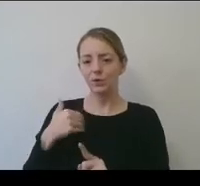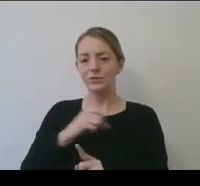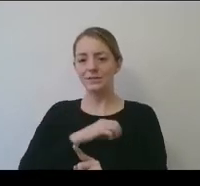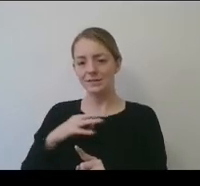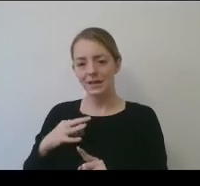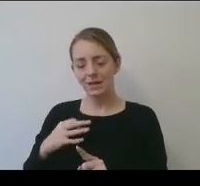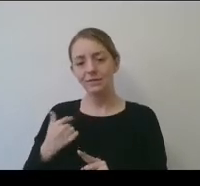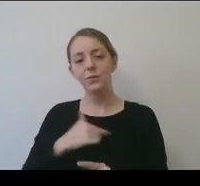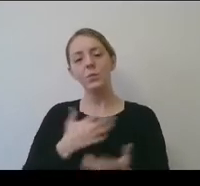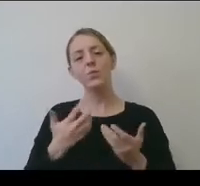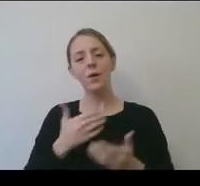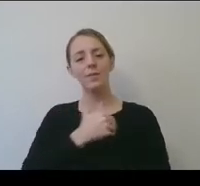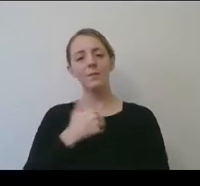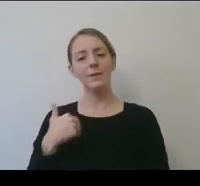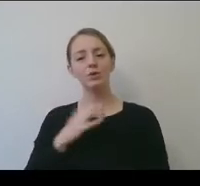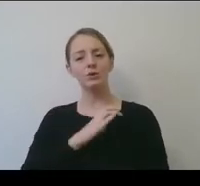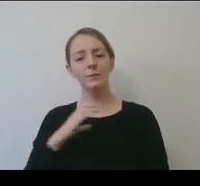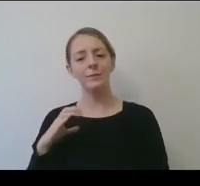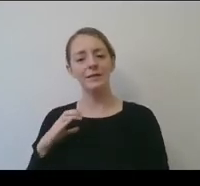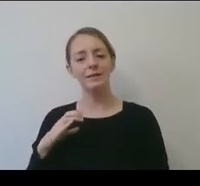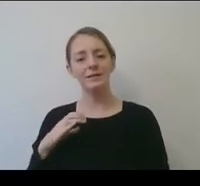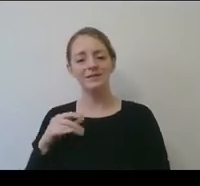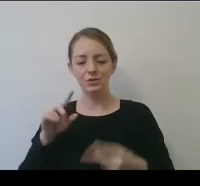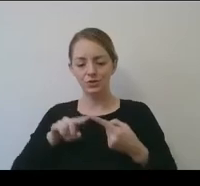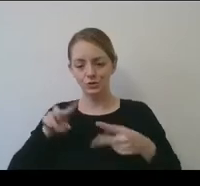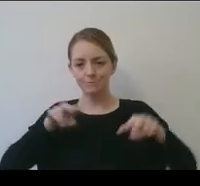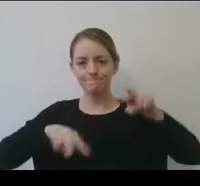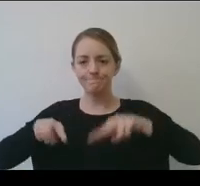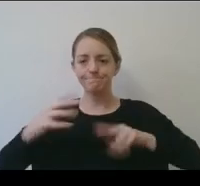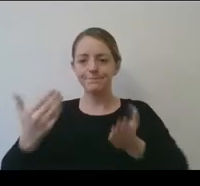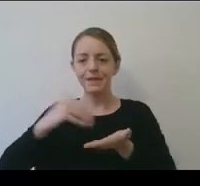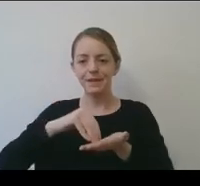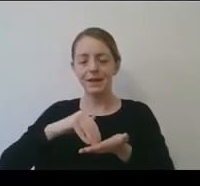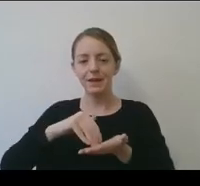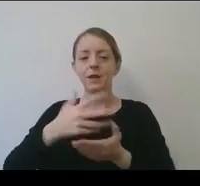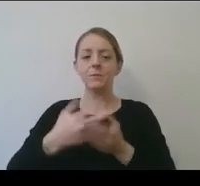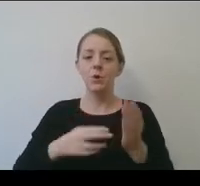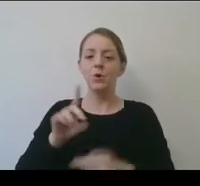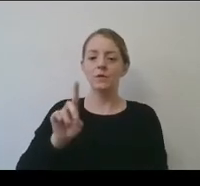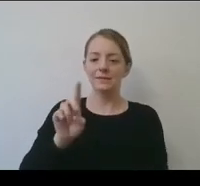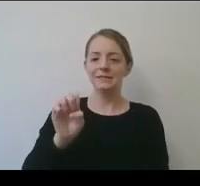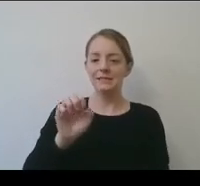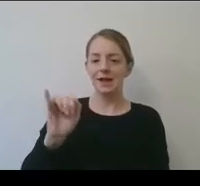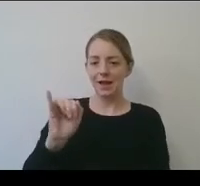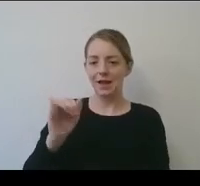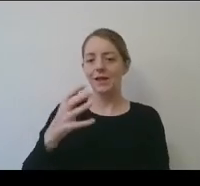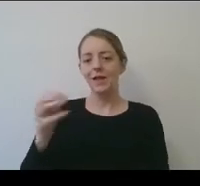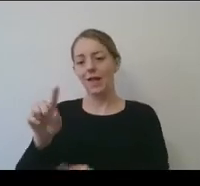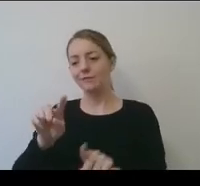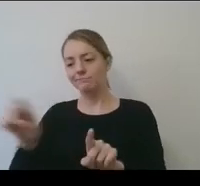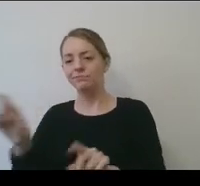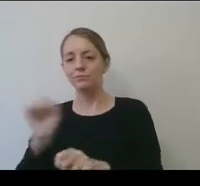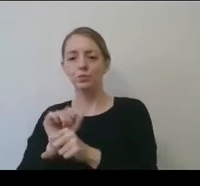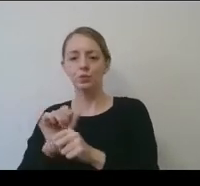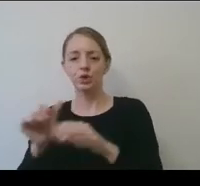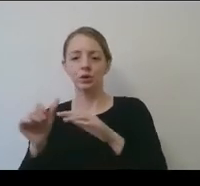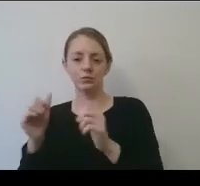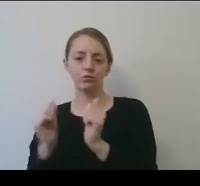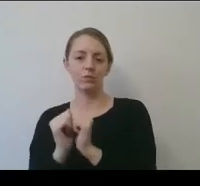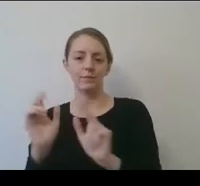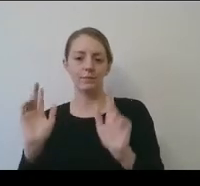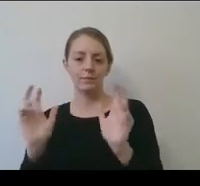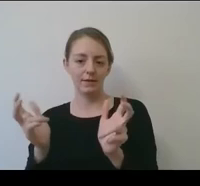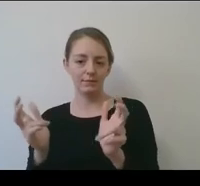membership-led committees to have another look at that as well, both DE&I and those working directly with basketball. So thanks for that question.